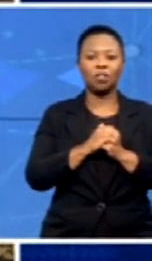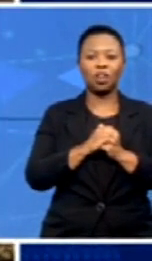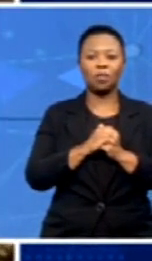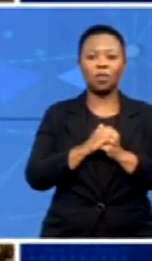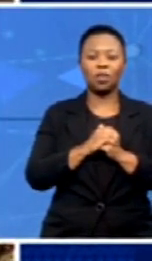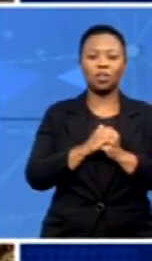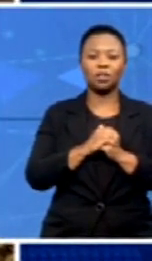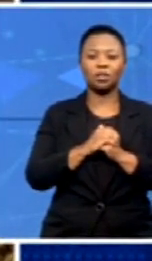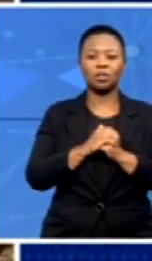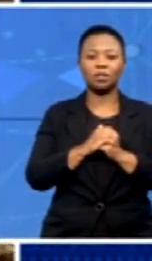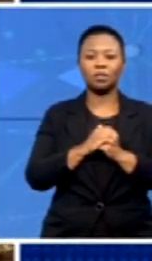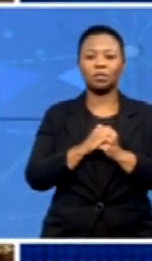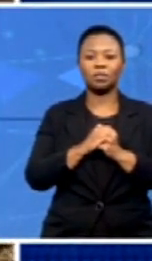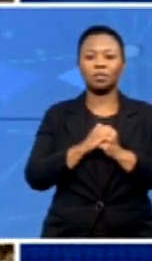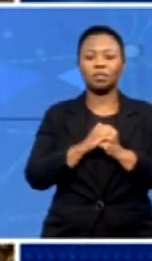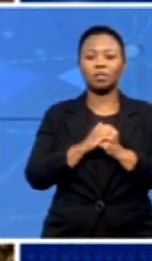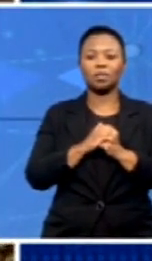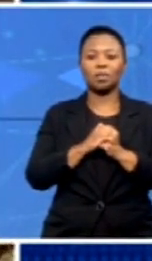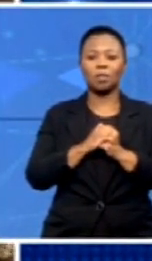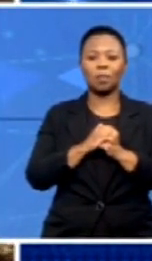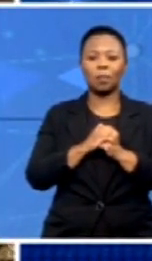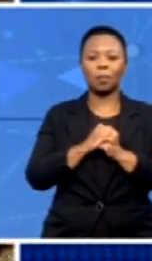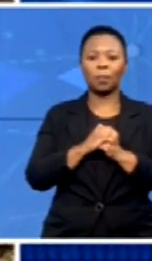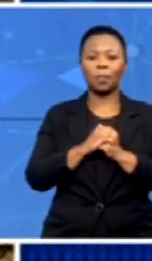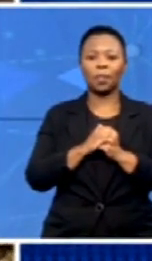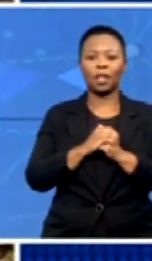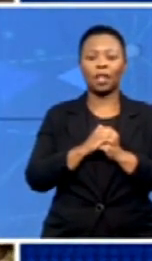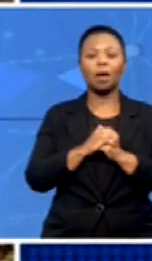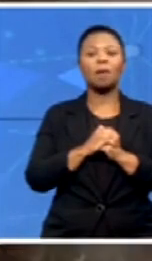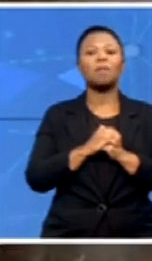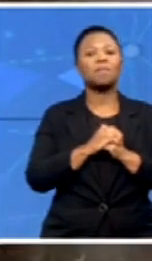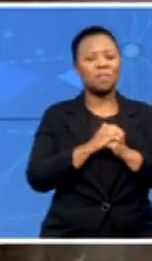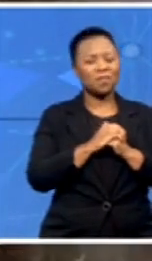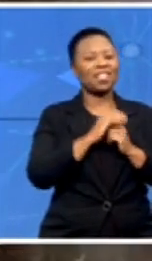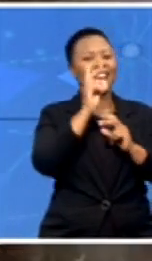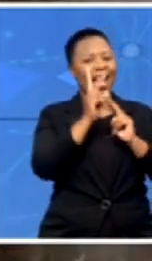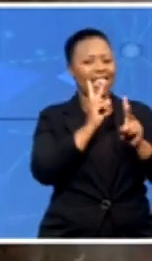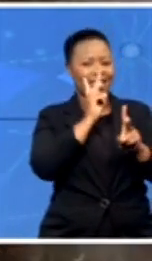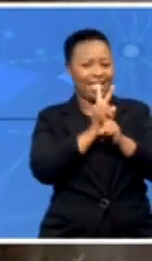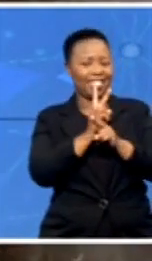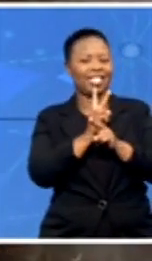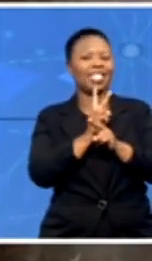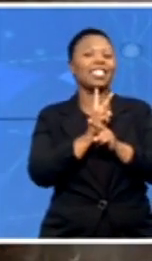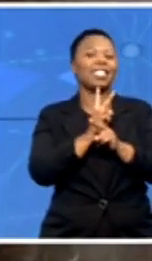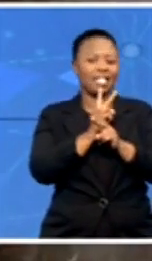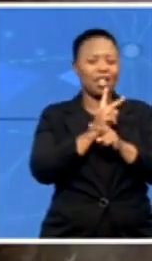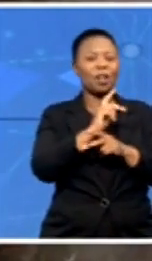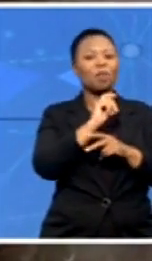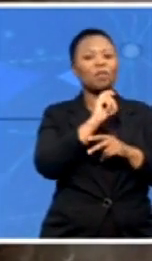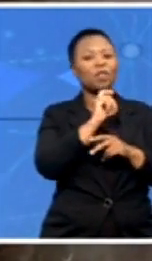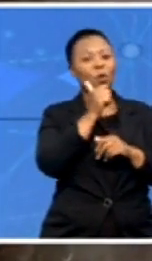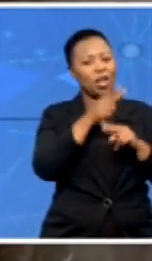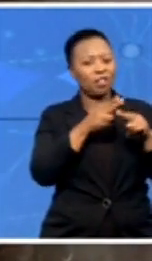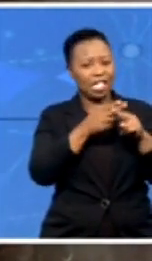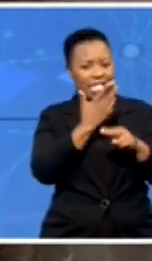A very good afternoon to you, Blaine, once again. And I must say that what I understand of an astrophysicist